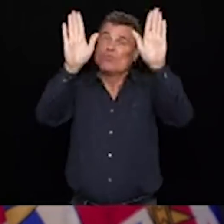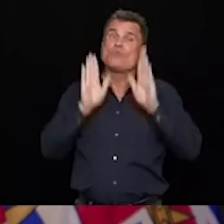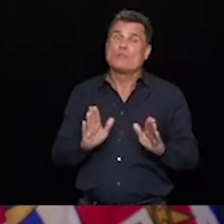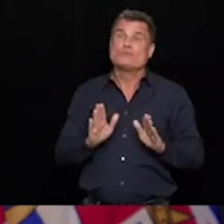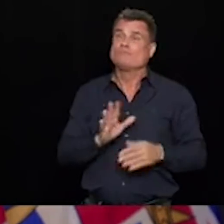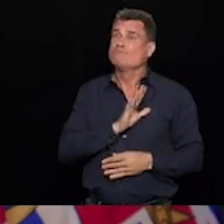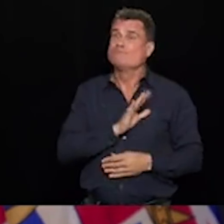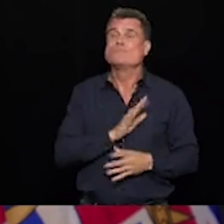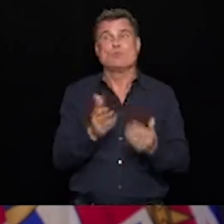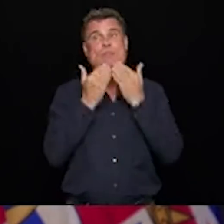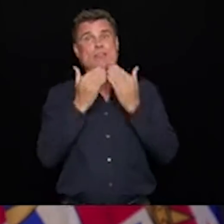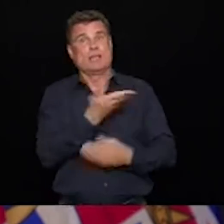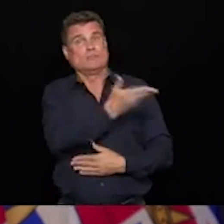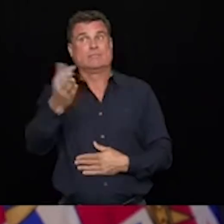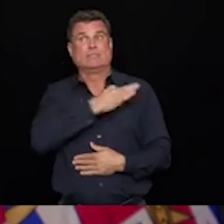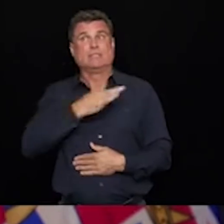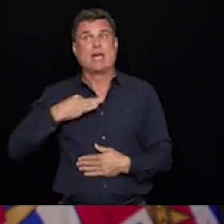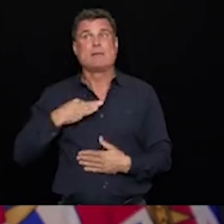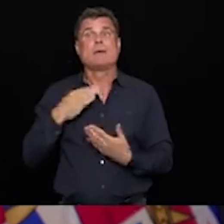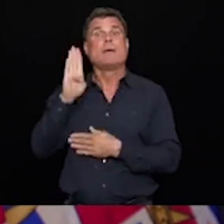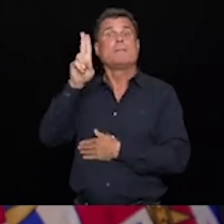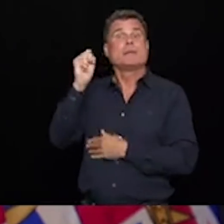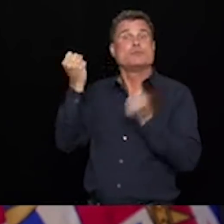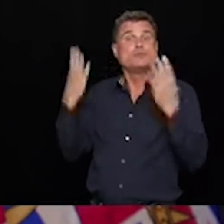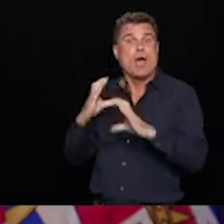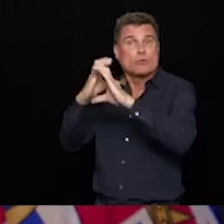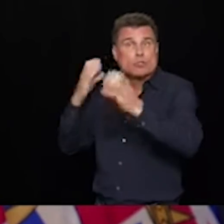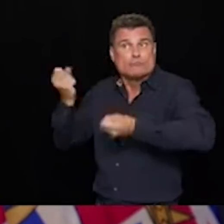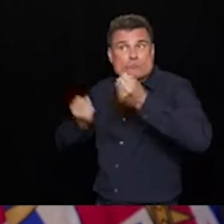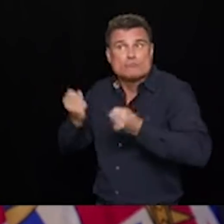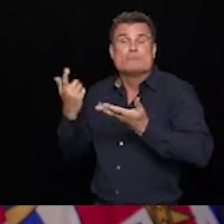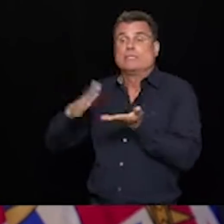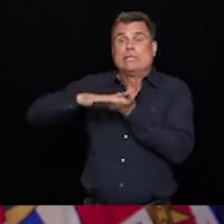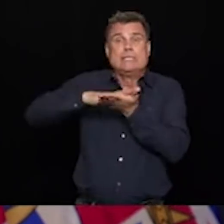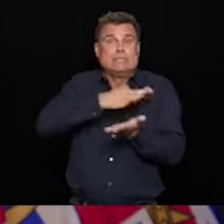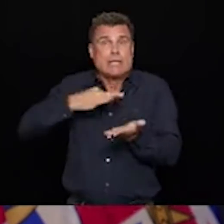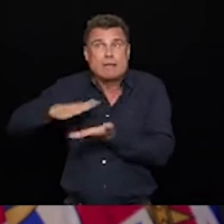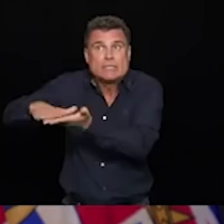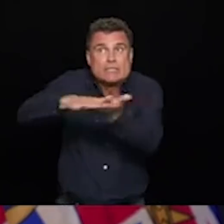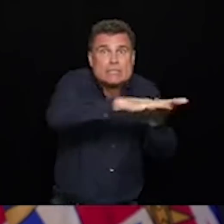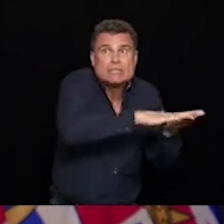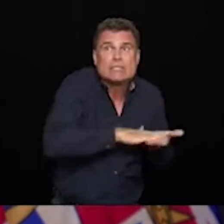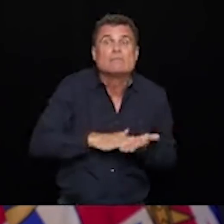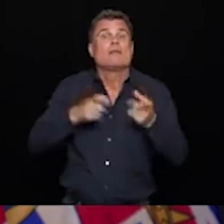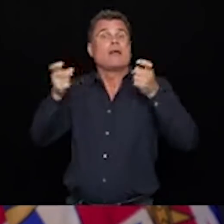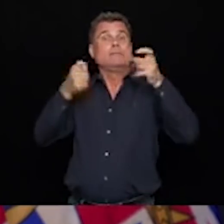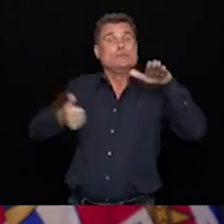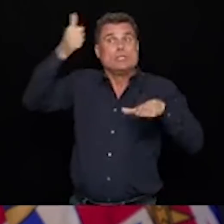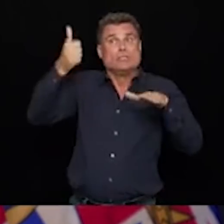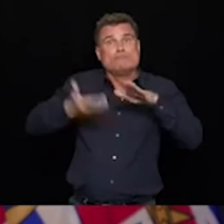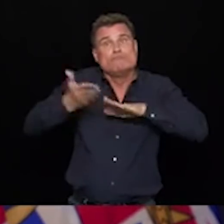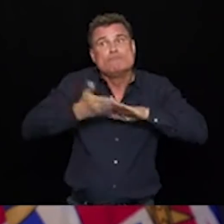our bus drivers, the staff, custodial staff, who have all done an incredible job over the past week to get children